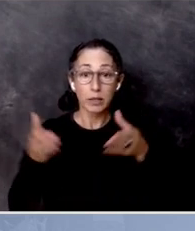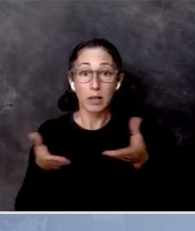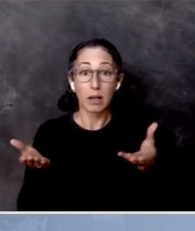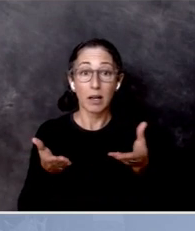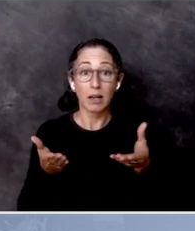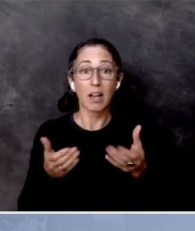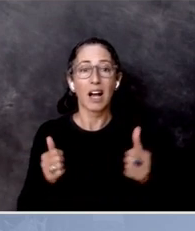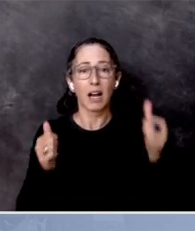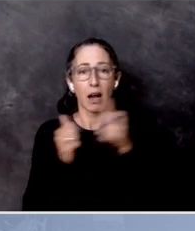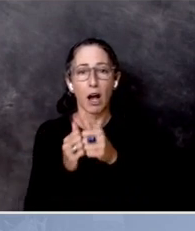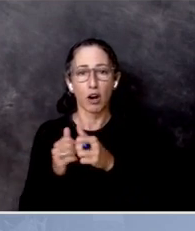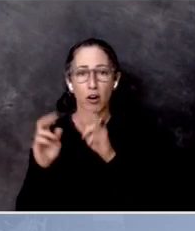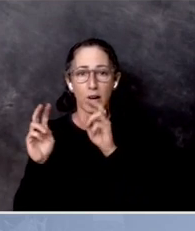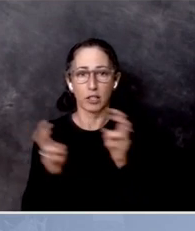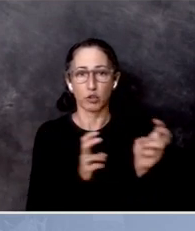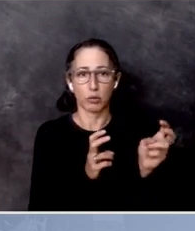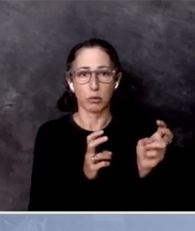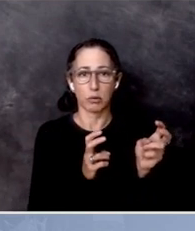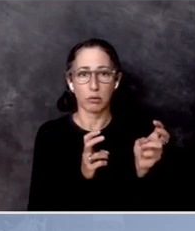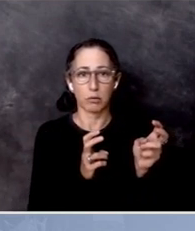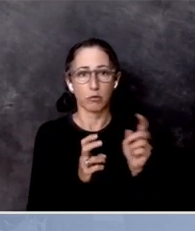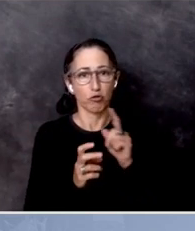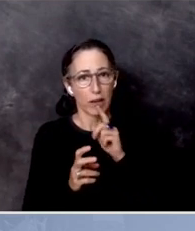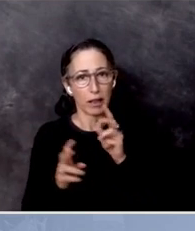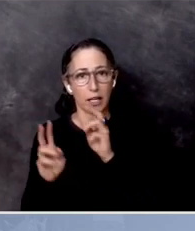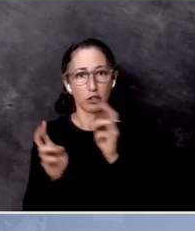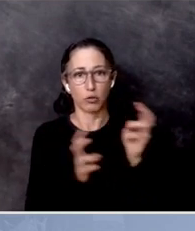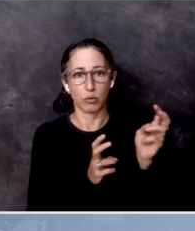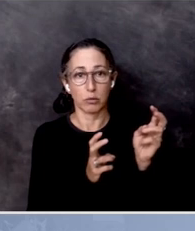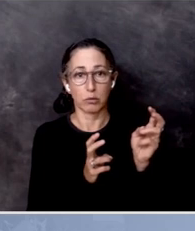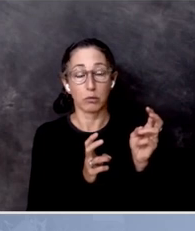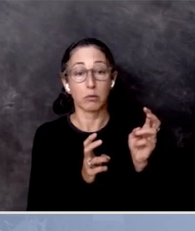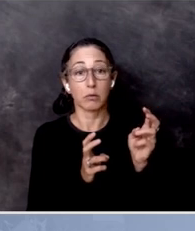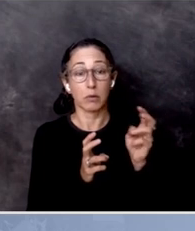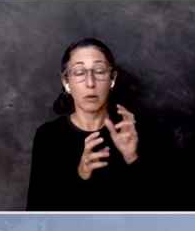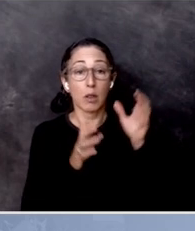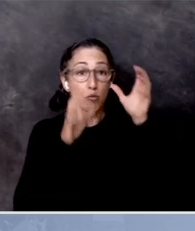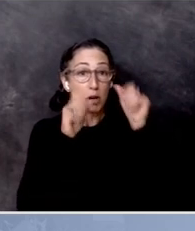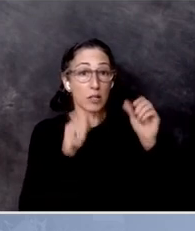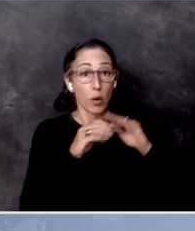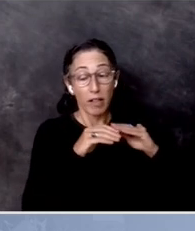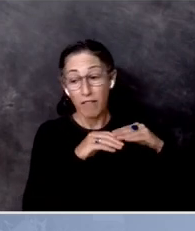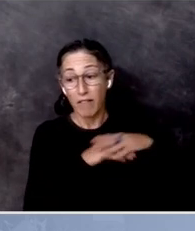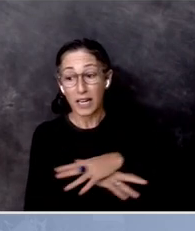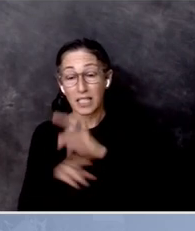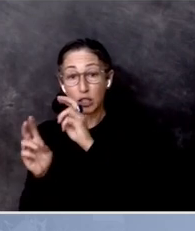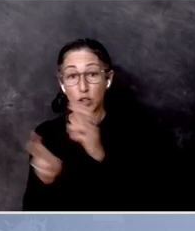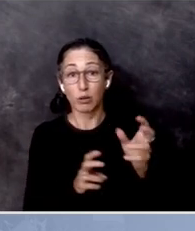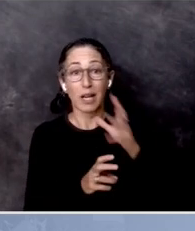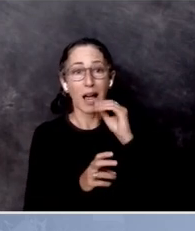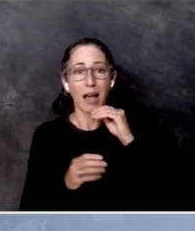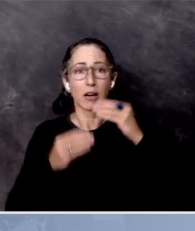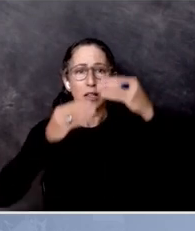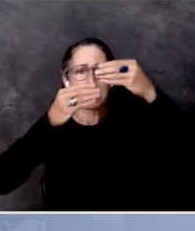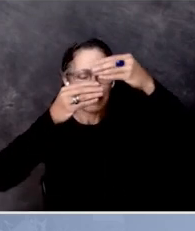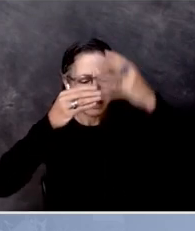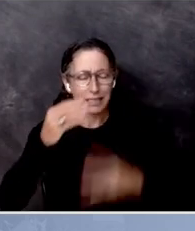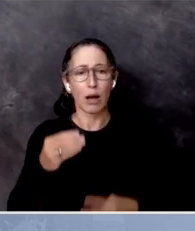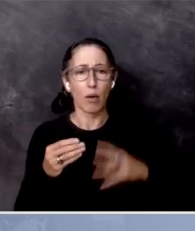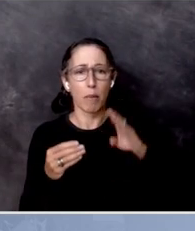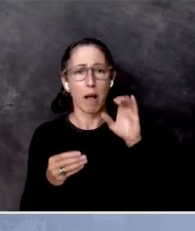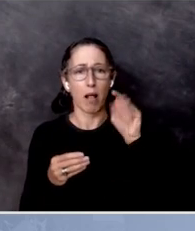issues that will be affected not just by the presidency but also down ballot. Now, let me